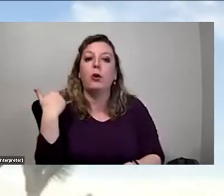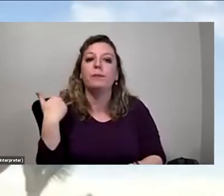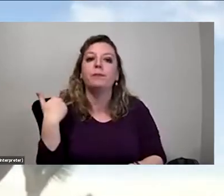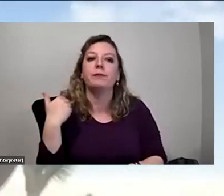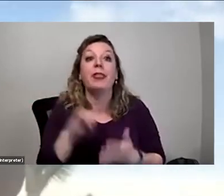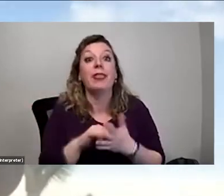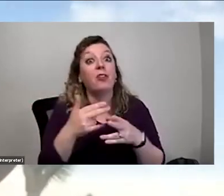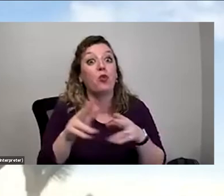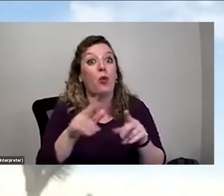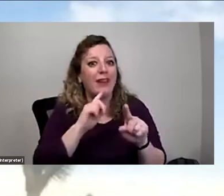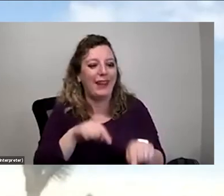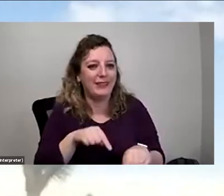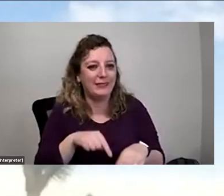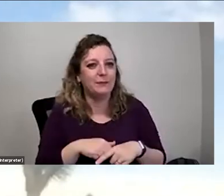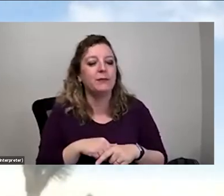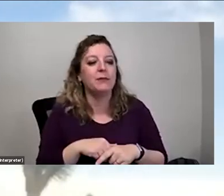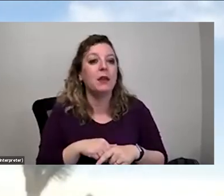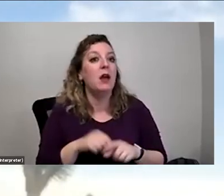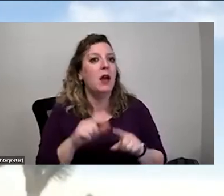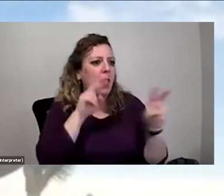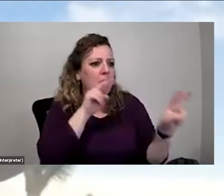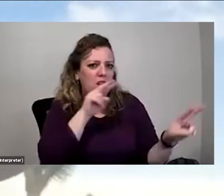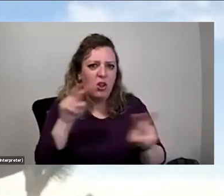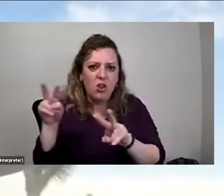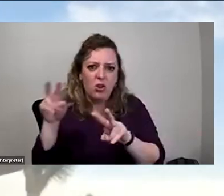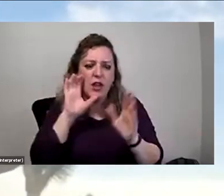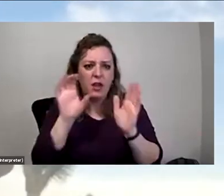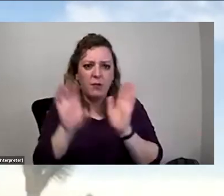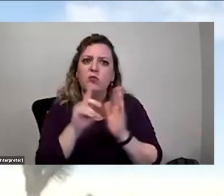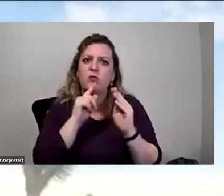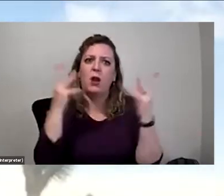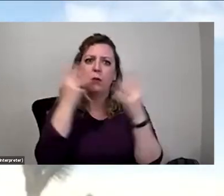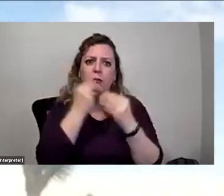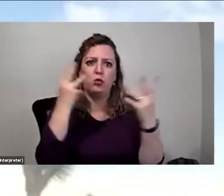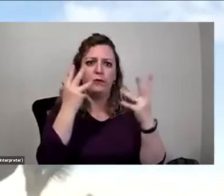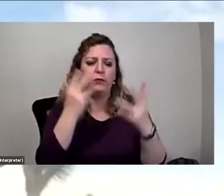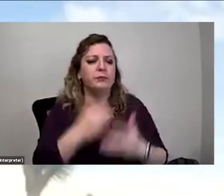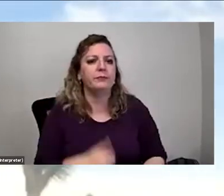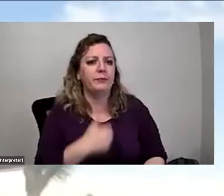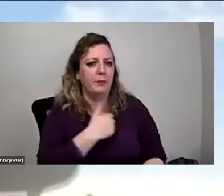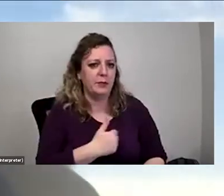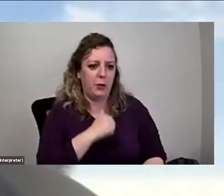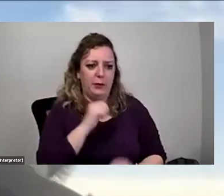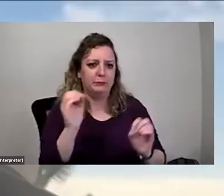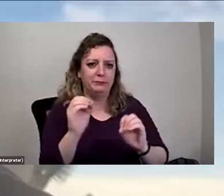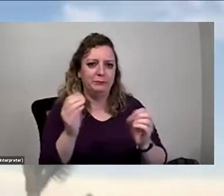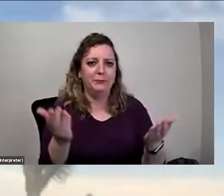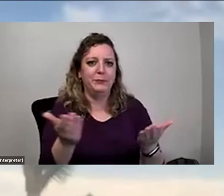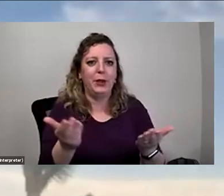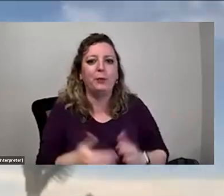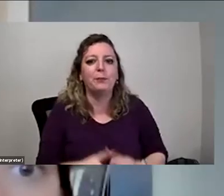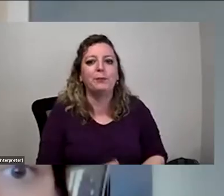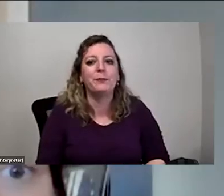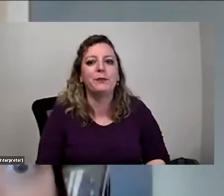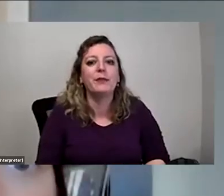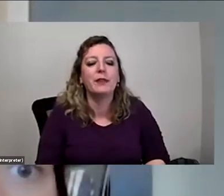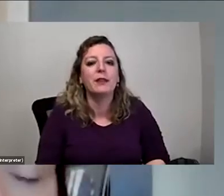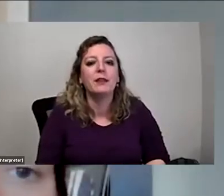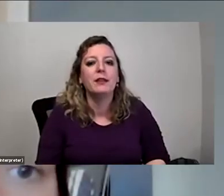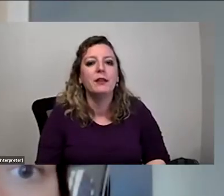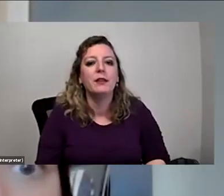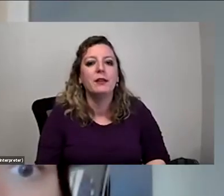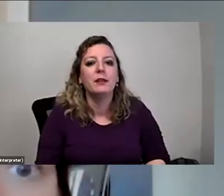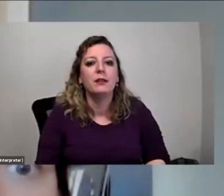was the short answer. Do look at pictures of those rocks though. They're, they're beautiful. I'm sorry. We don't have any here to show you. And they do look